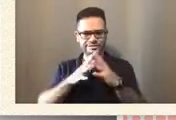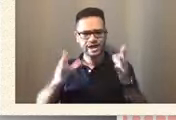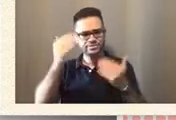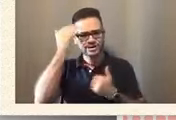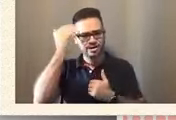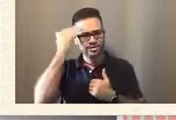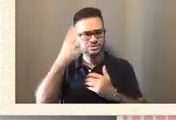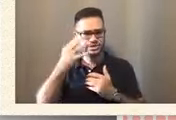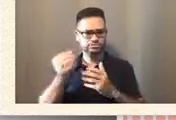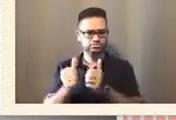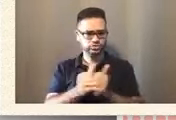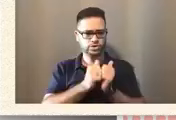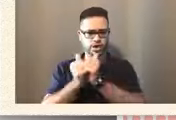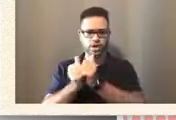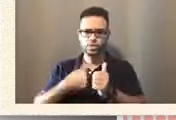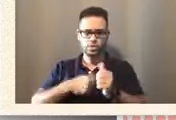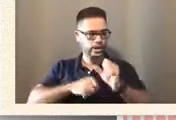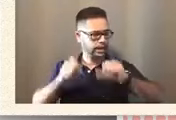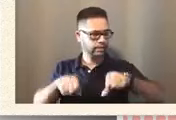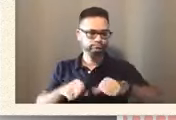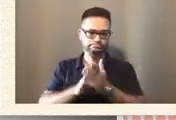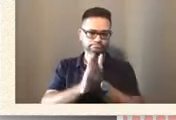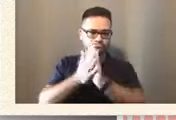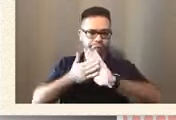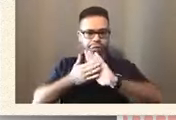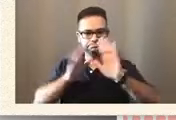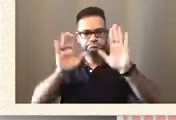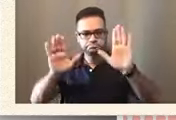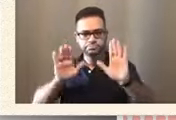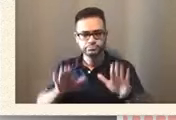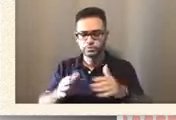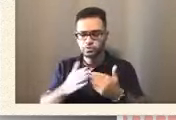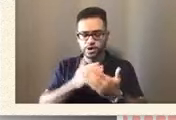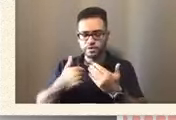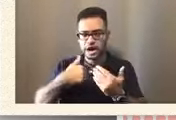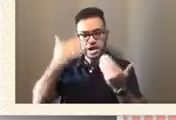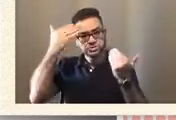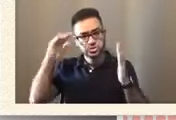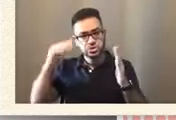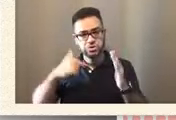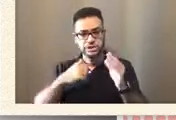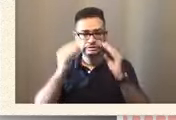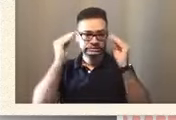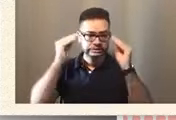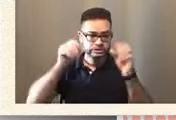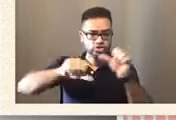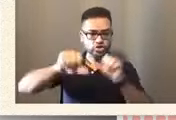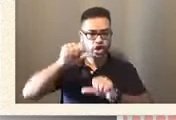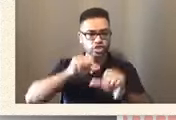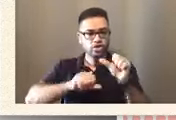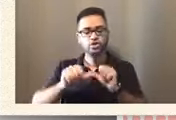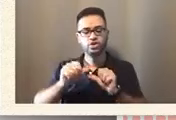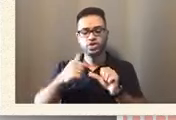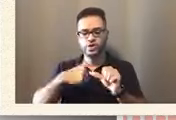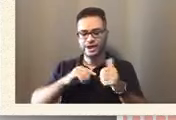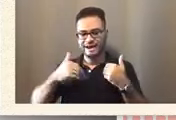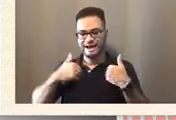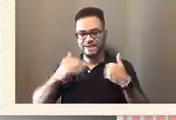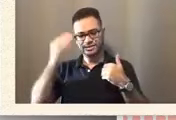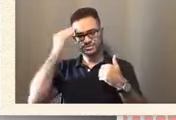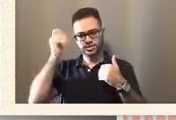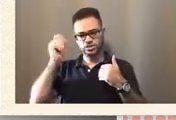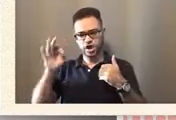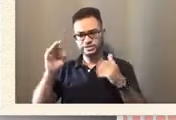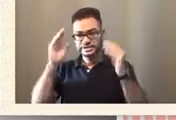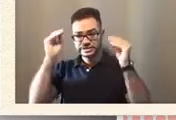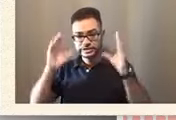be amazing. What I don't know, you guys can teach me. What you guys don't know, I can teach you. We have the knowledge of a teacher. I don't know if any of you are teachers, but we have Allison